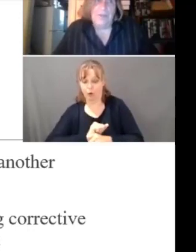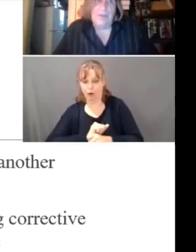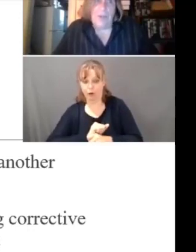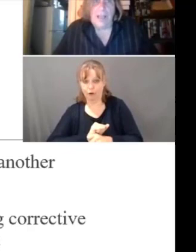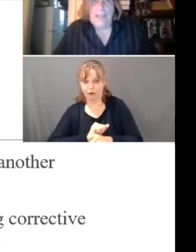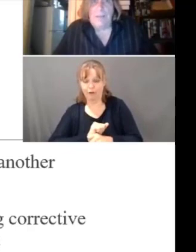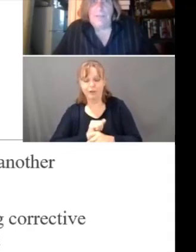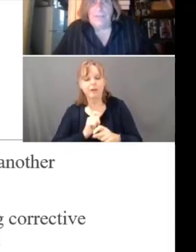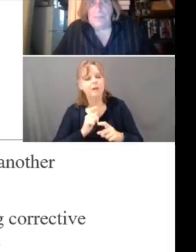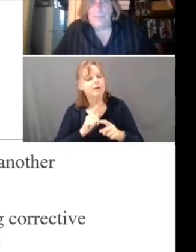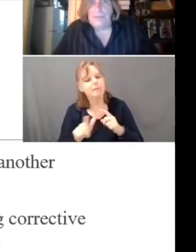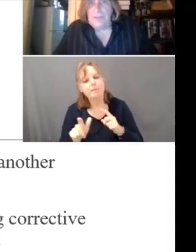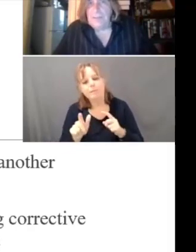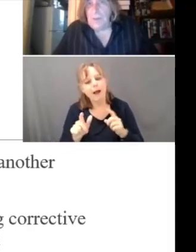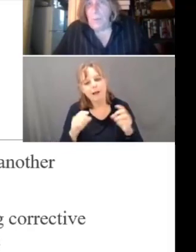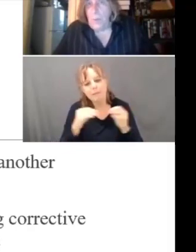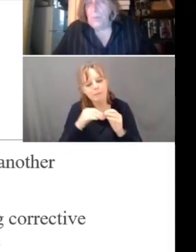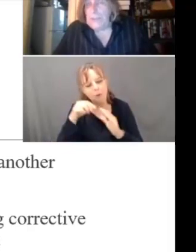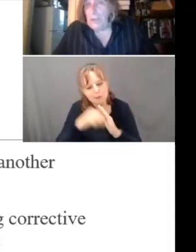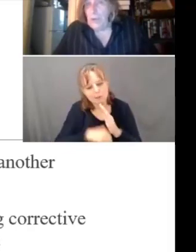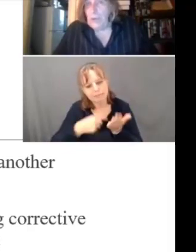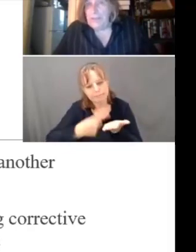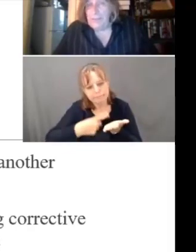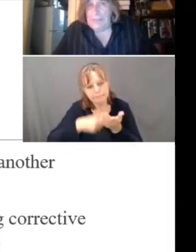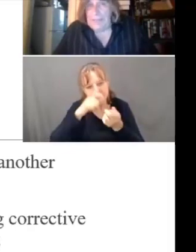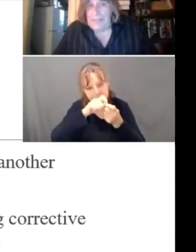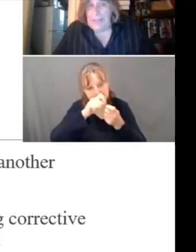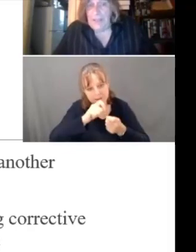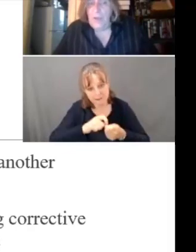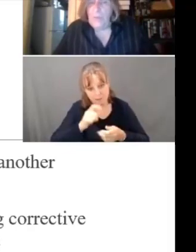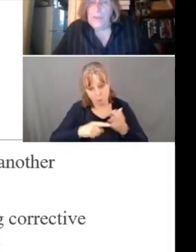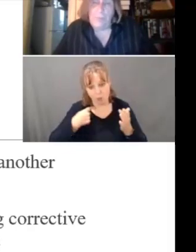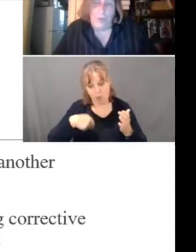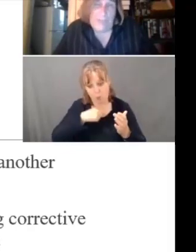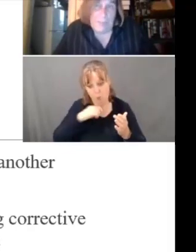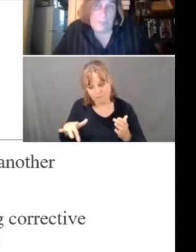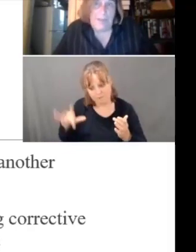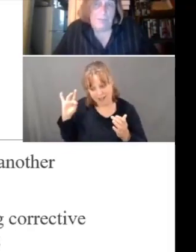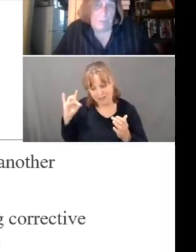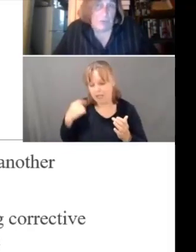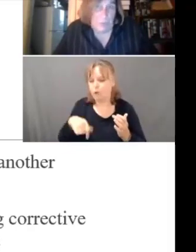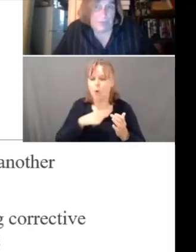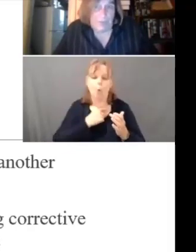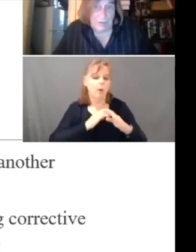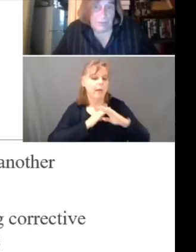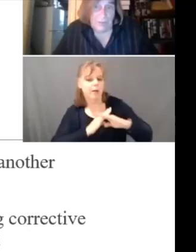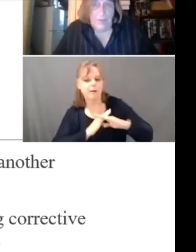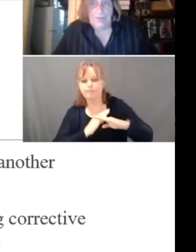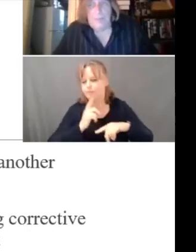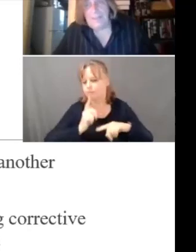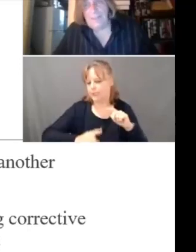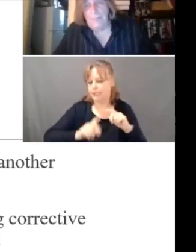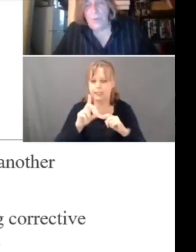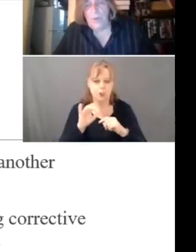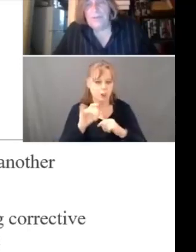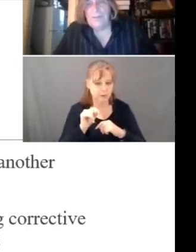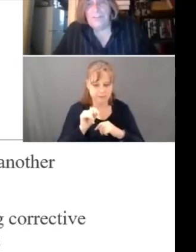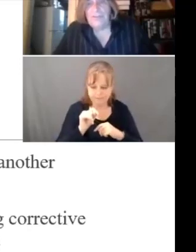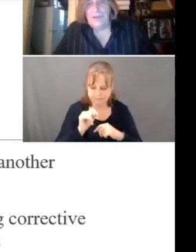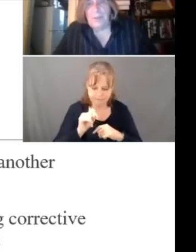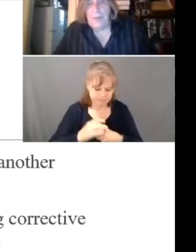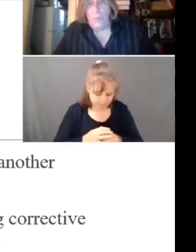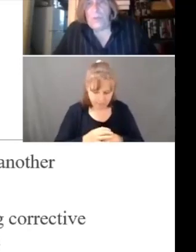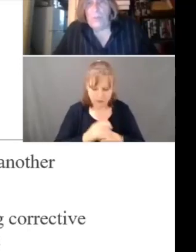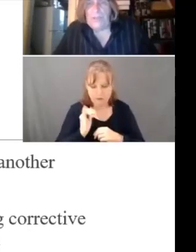as talking about the specifics about what we learn as the PNA, we are prohibited from doing so. So that's an important